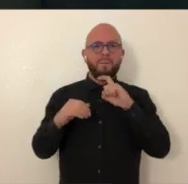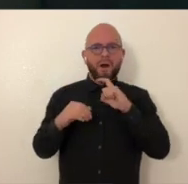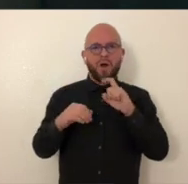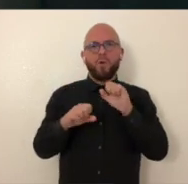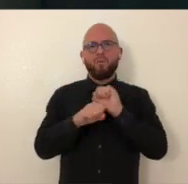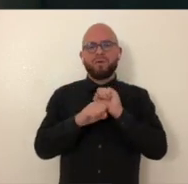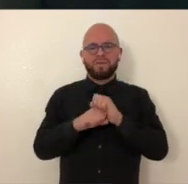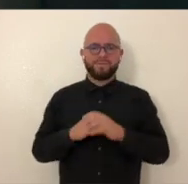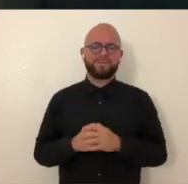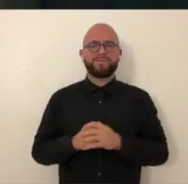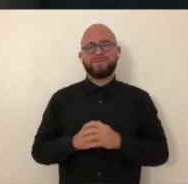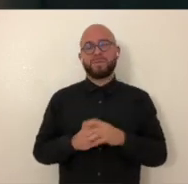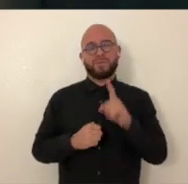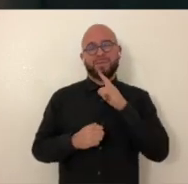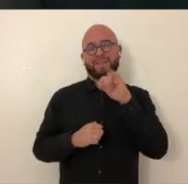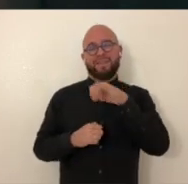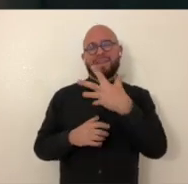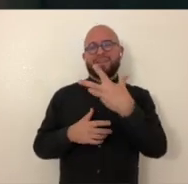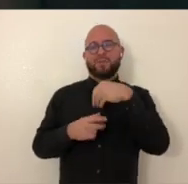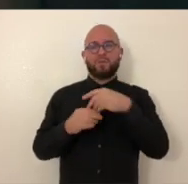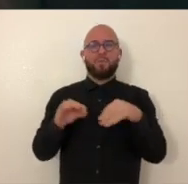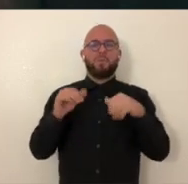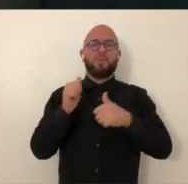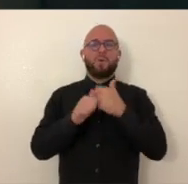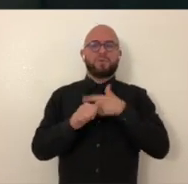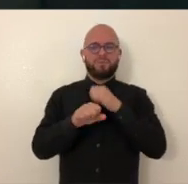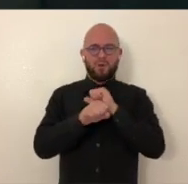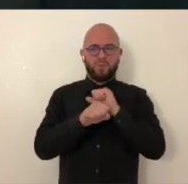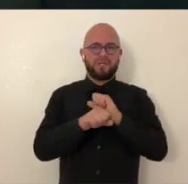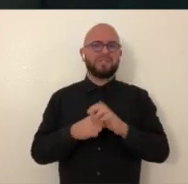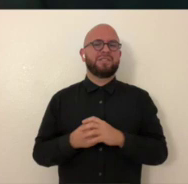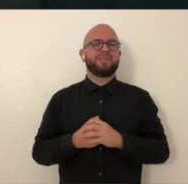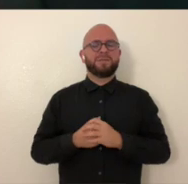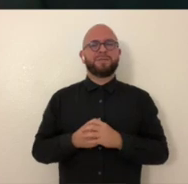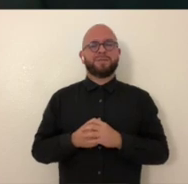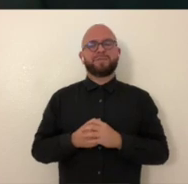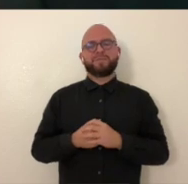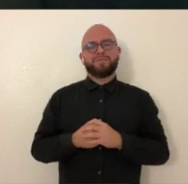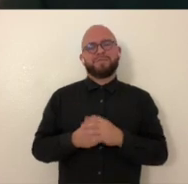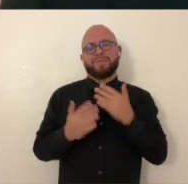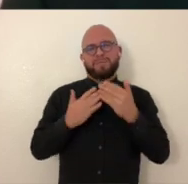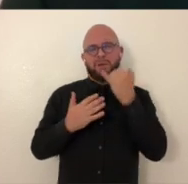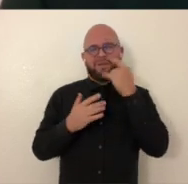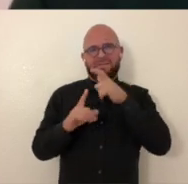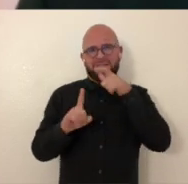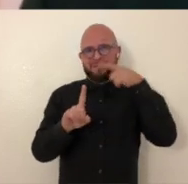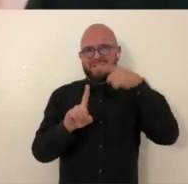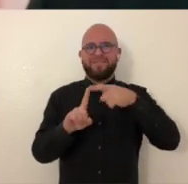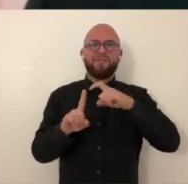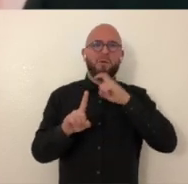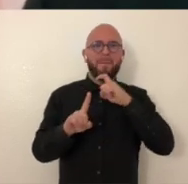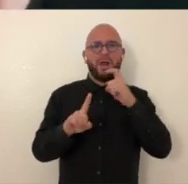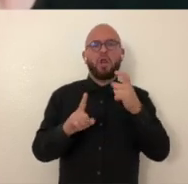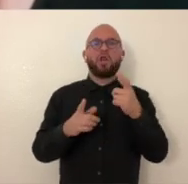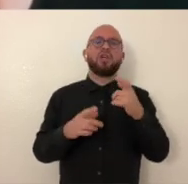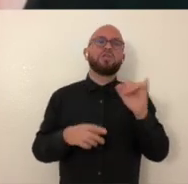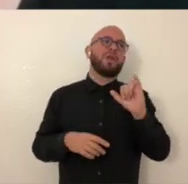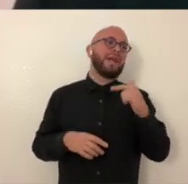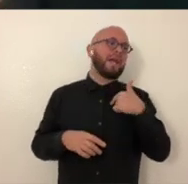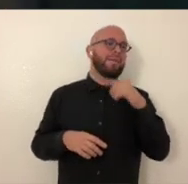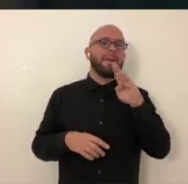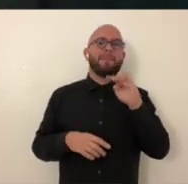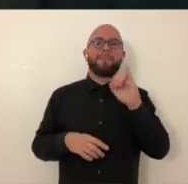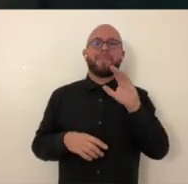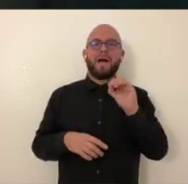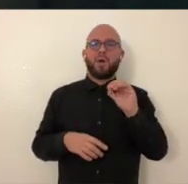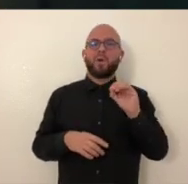more advanced metal working and just incorporating it into most of the work I do, even if it's not for metal working